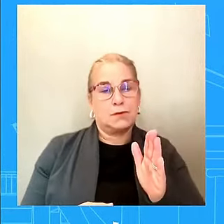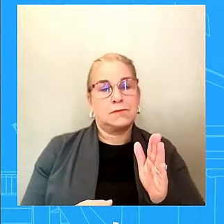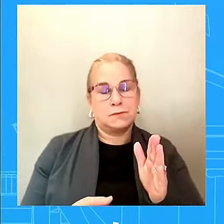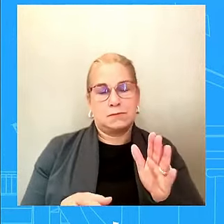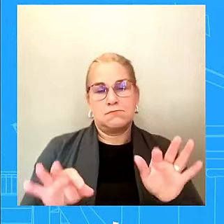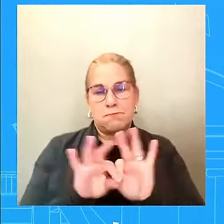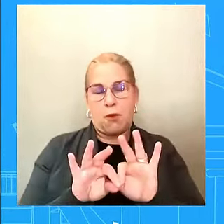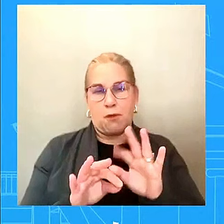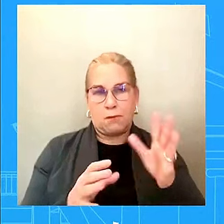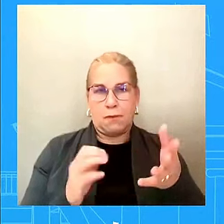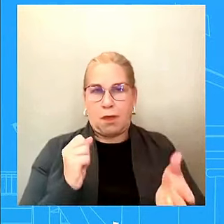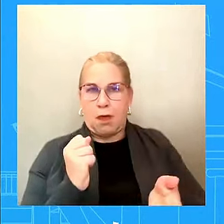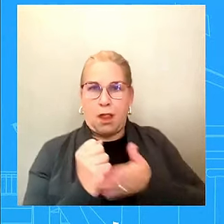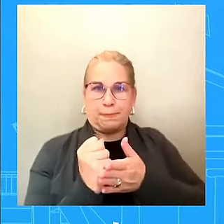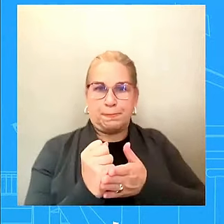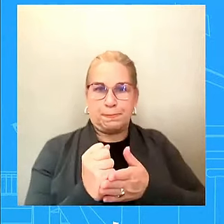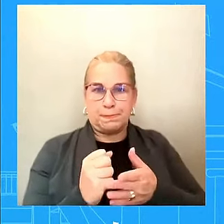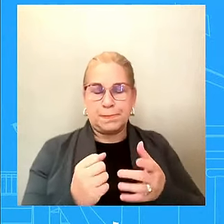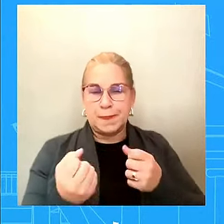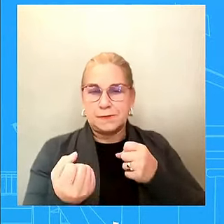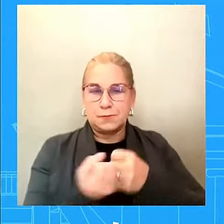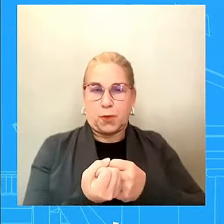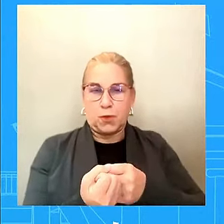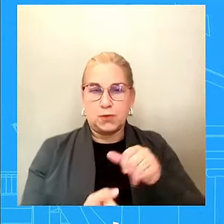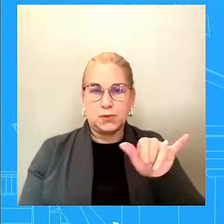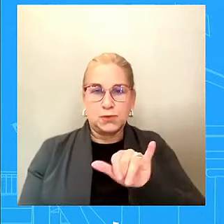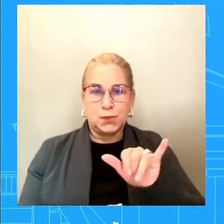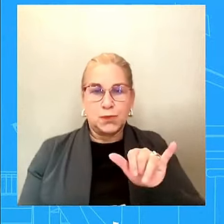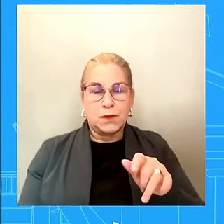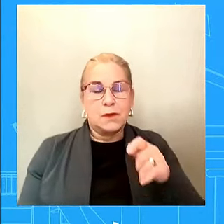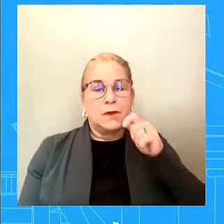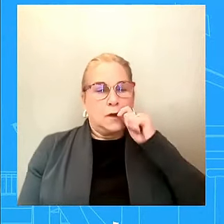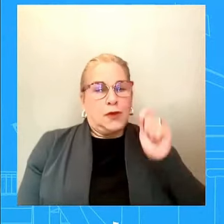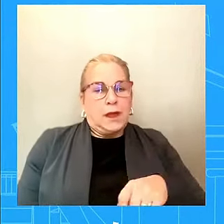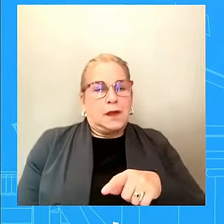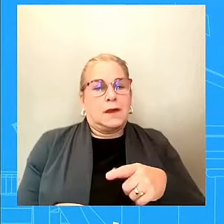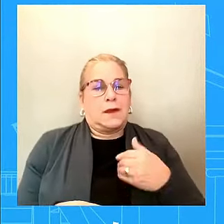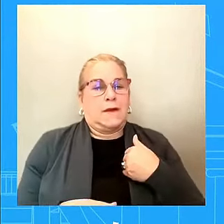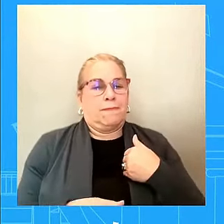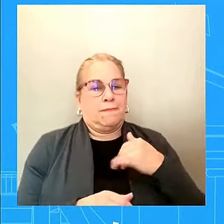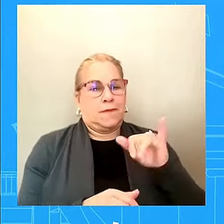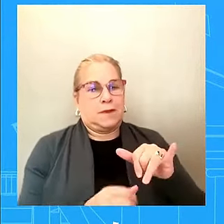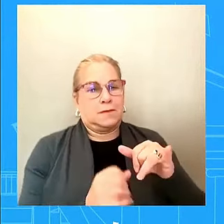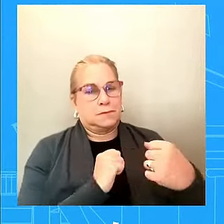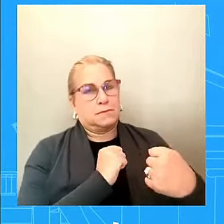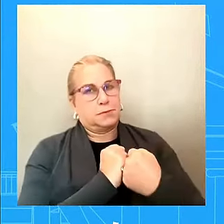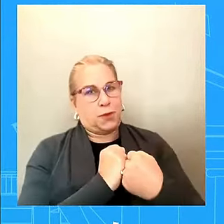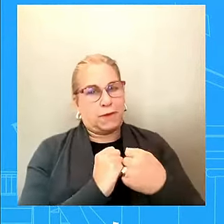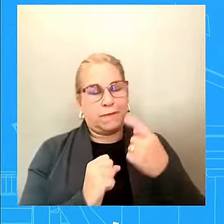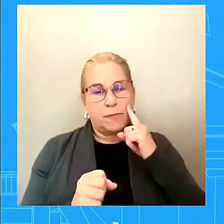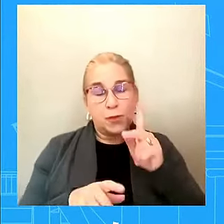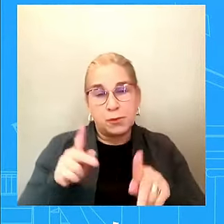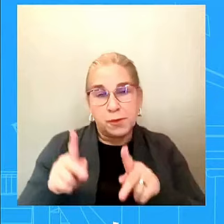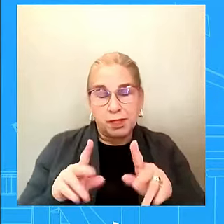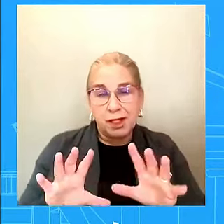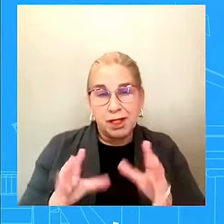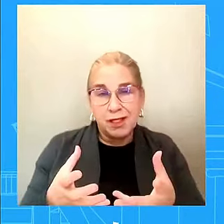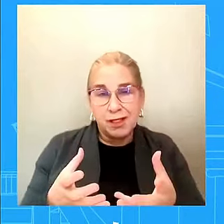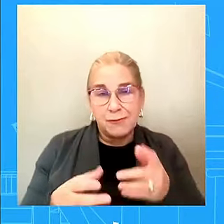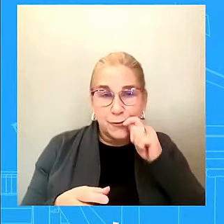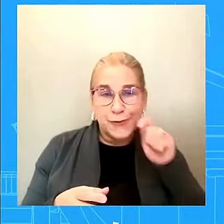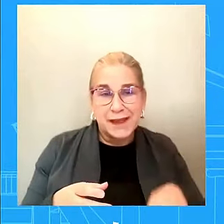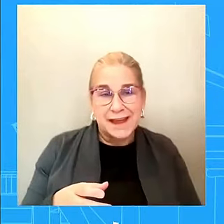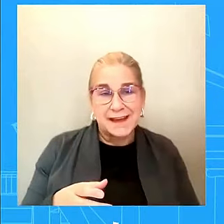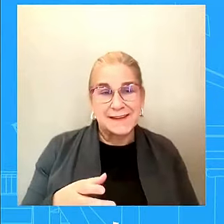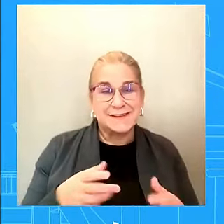Ukraine, stand by the Ukrainians. Uh, and so that's going to be our focus in the next couple days and continued focus obviously since the past almost